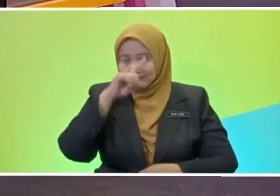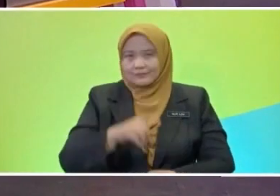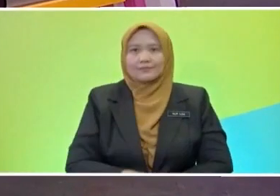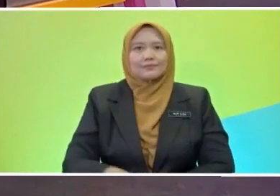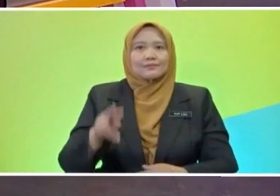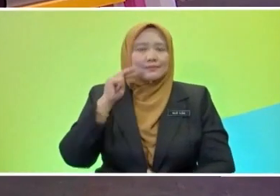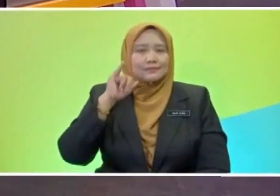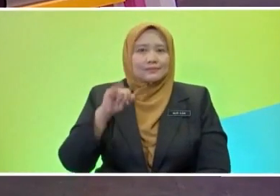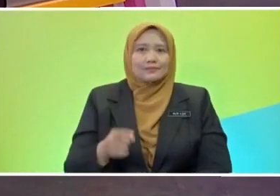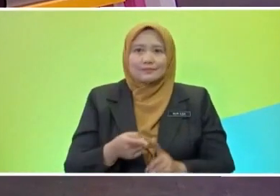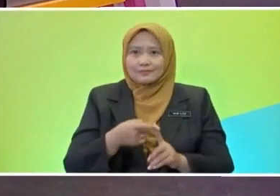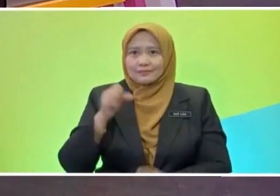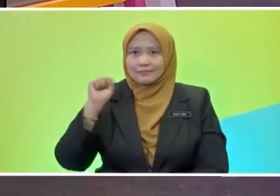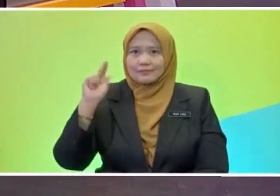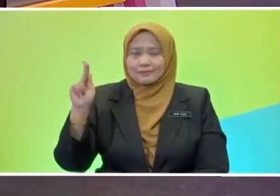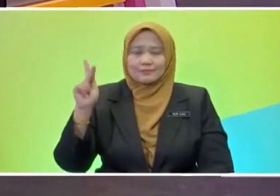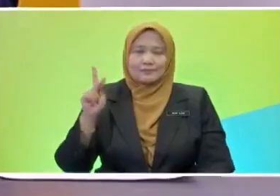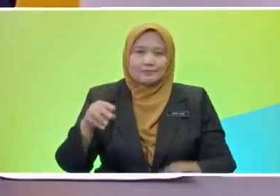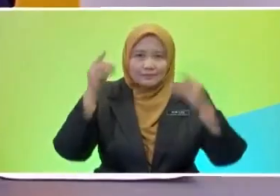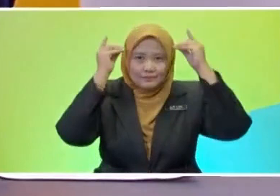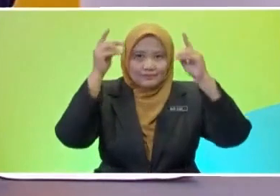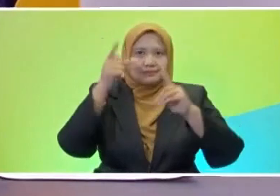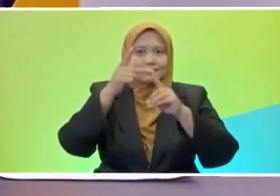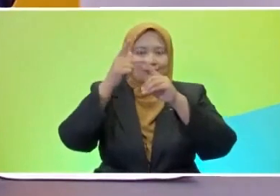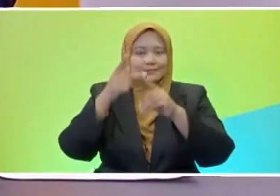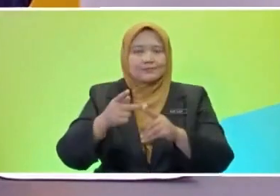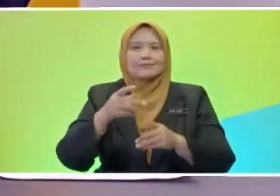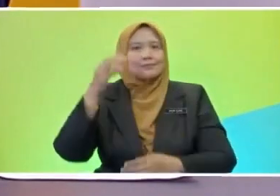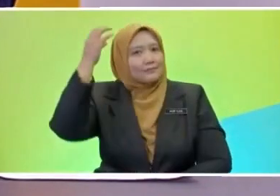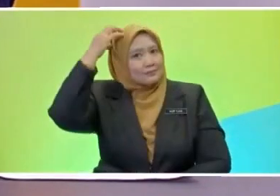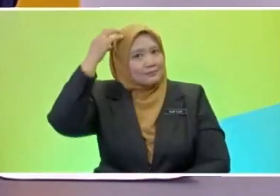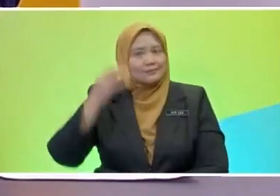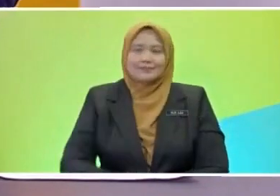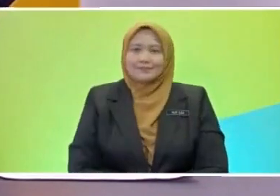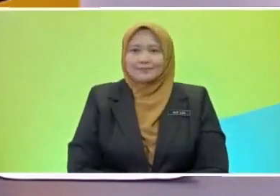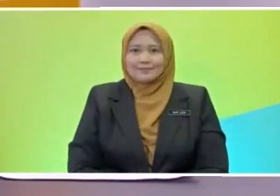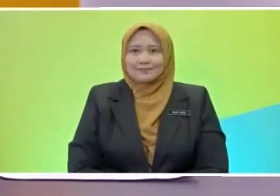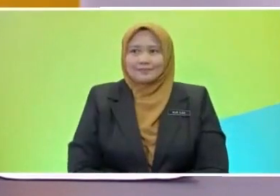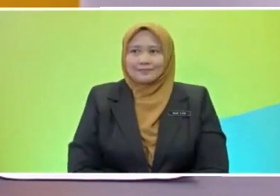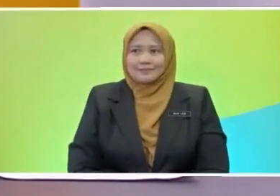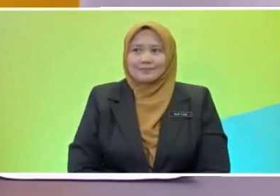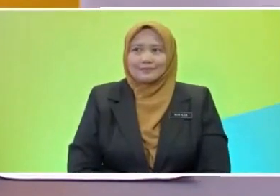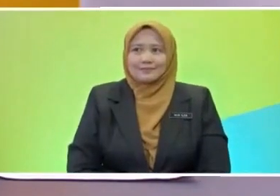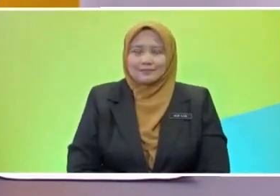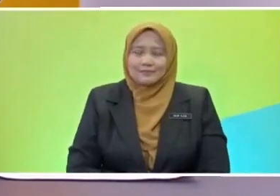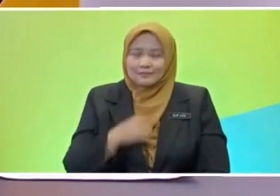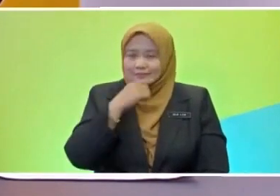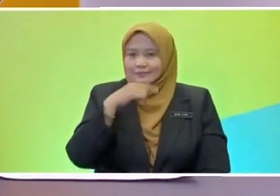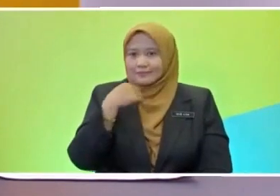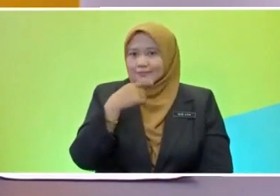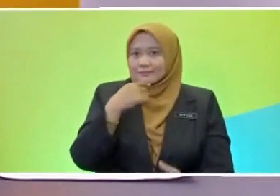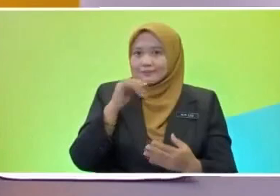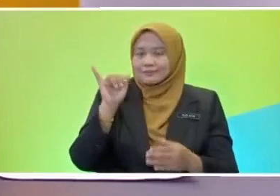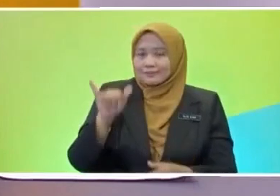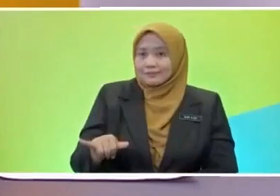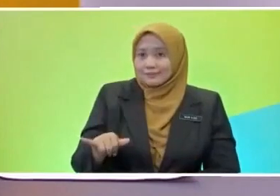Pendidikan Haslangor as our sign language interpreter for today's episode. Alright, so I'd like to ask my friends watching at home as well on Google Meets.